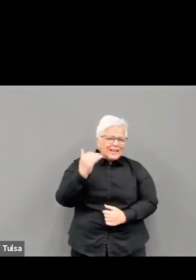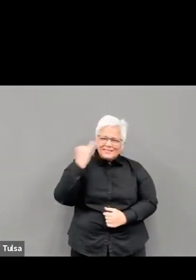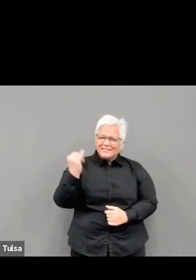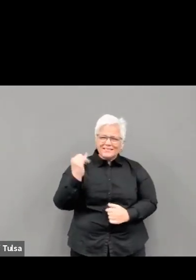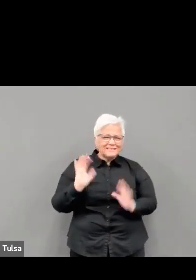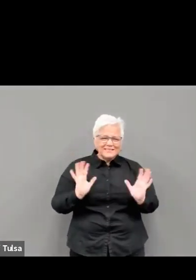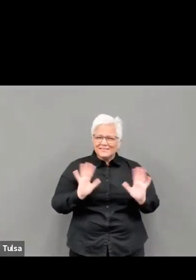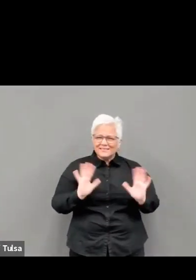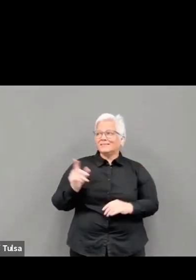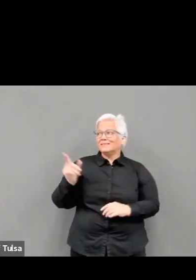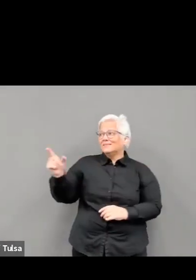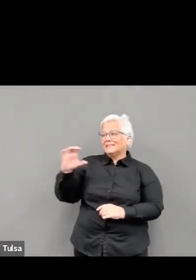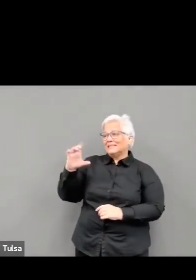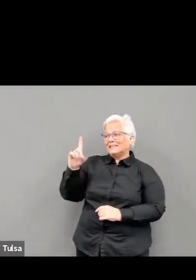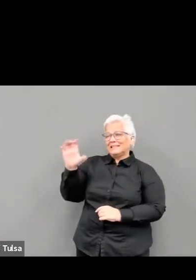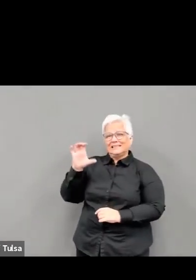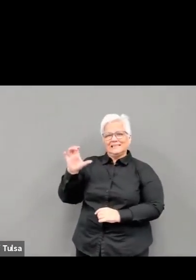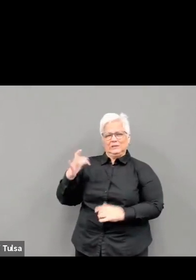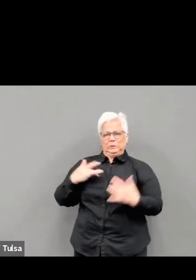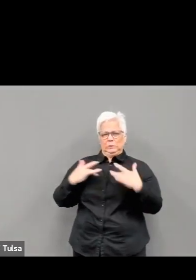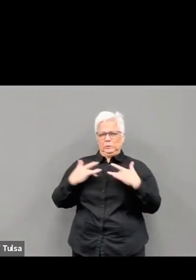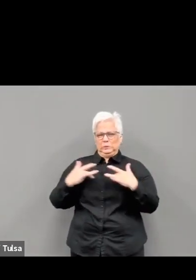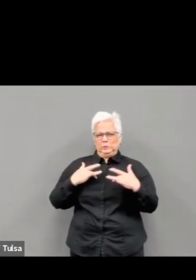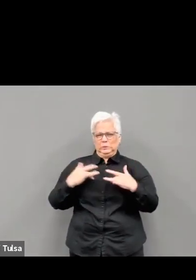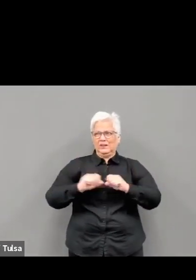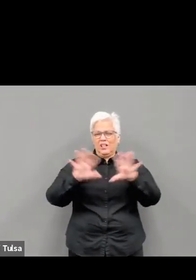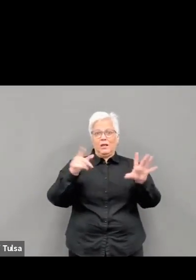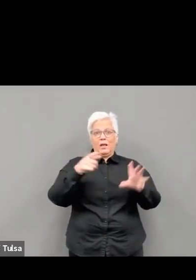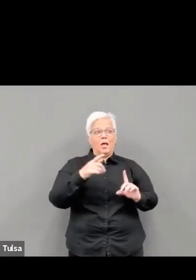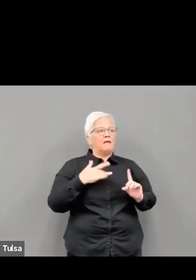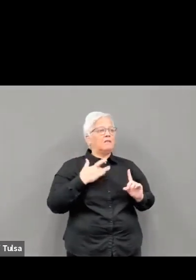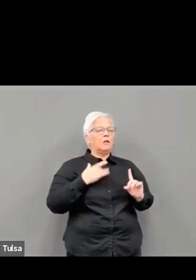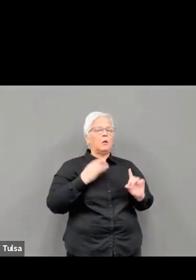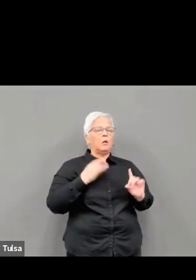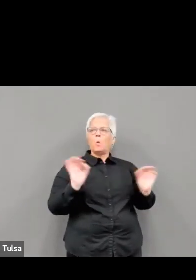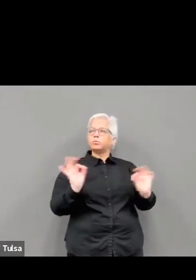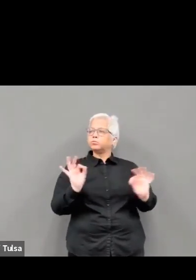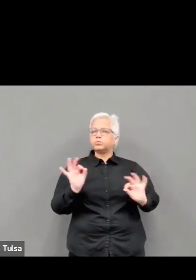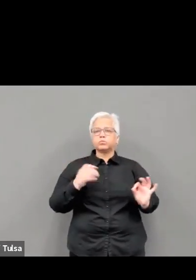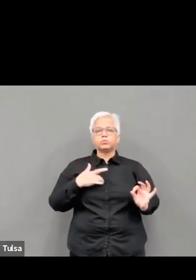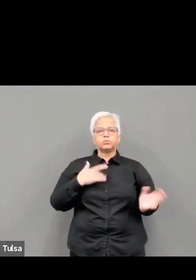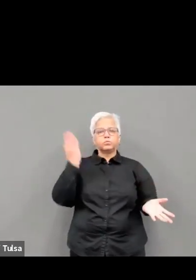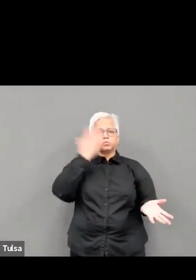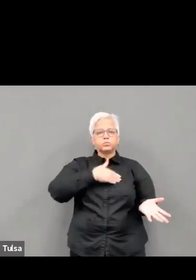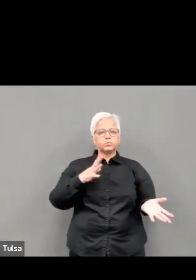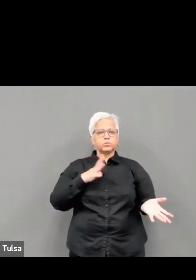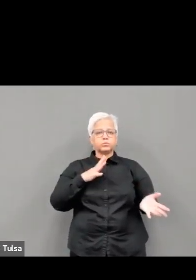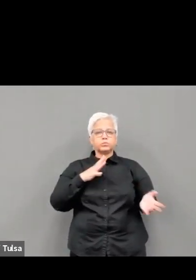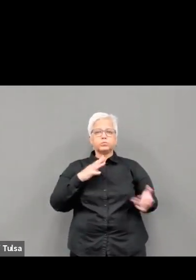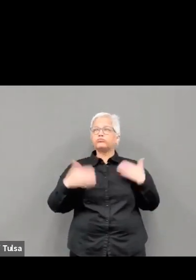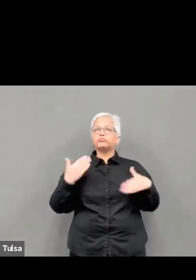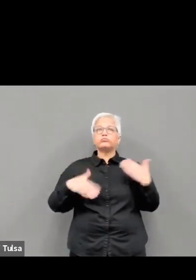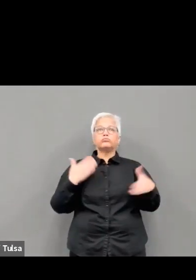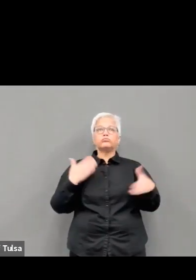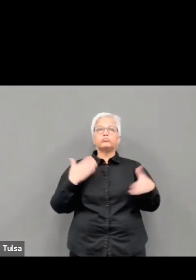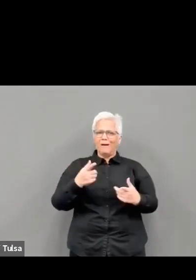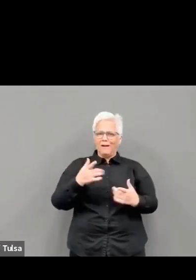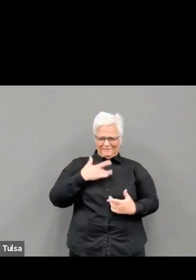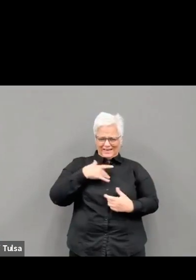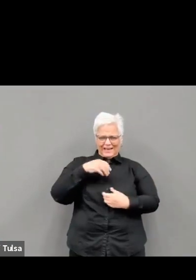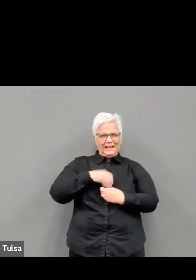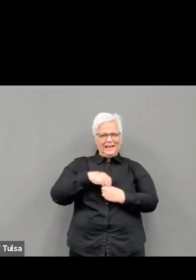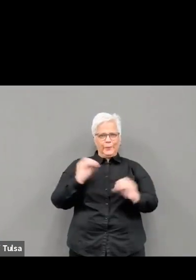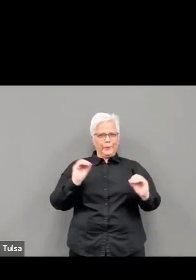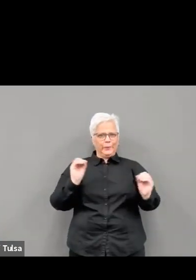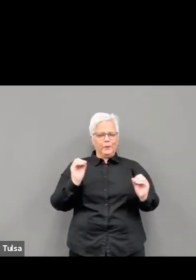but you can still spread COVID-19 to family, friends, and community during and after travel. You definitely should